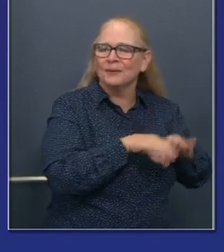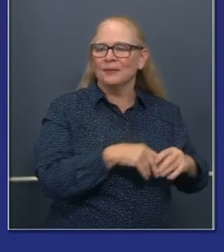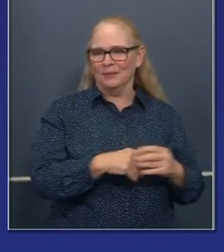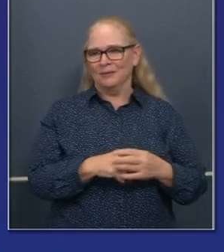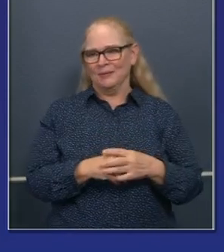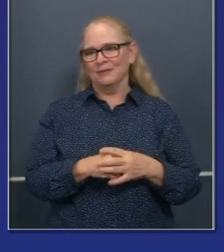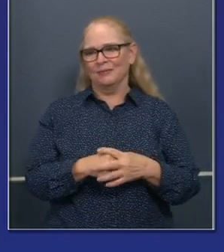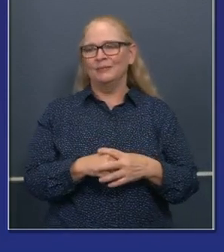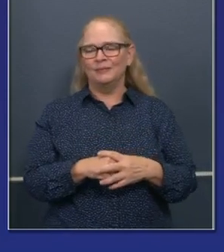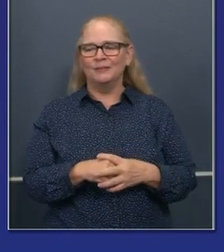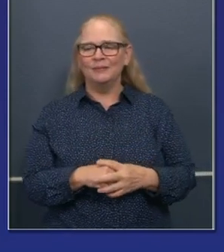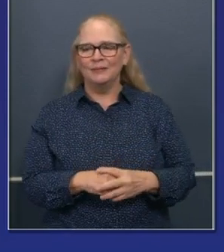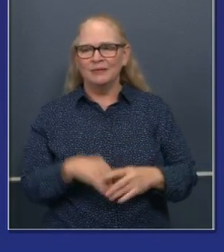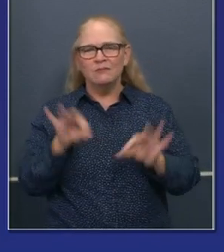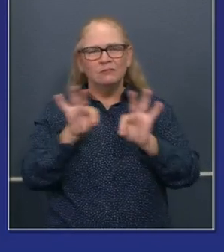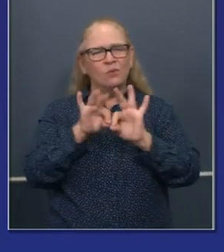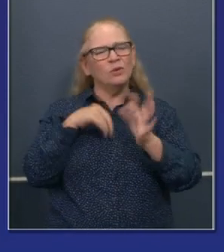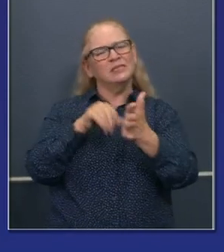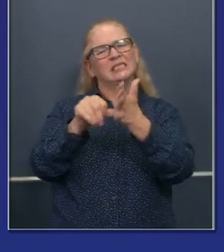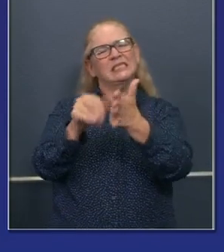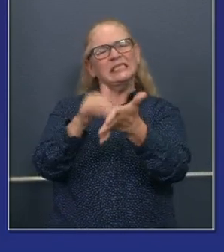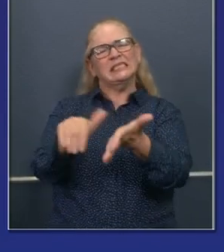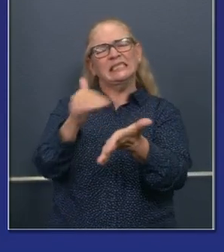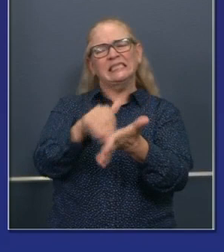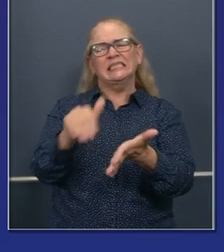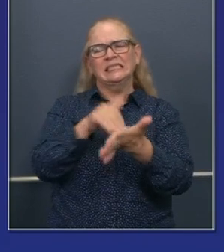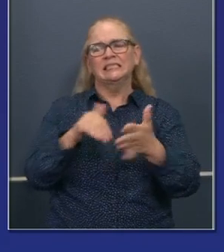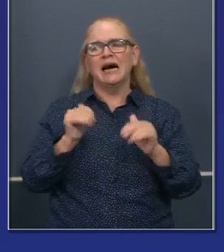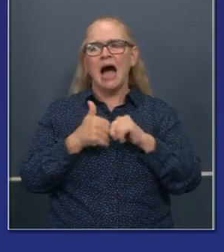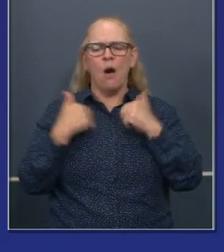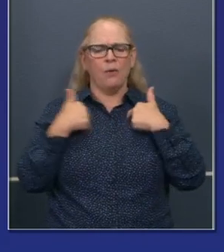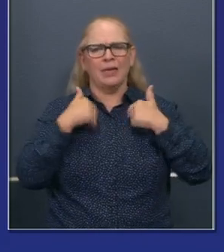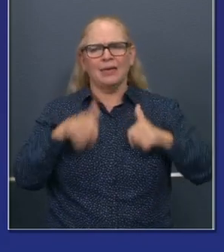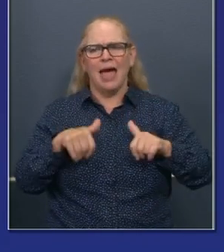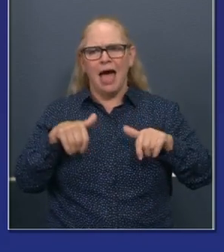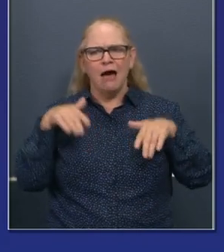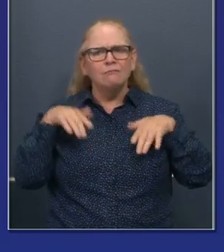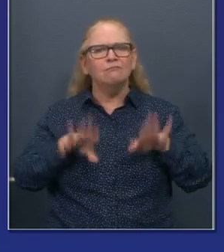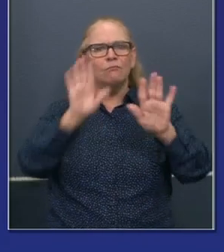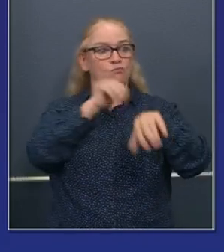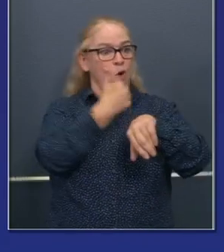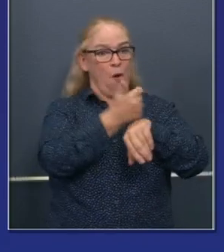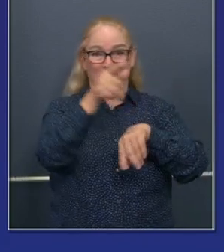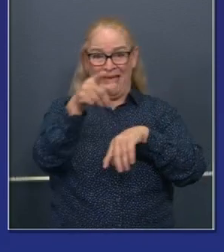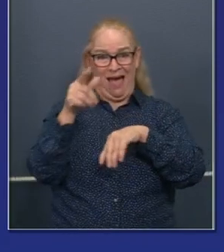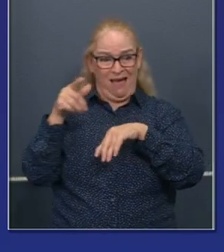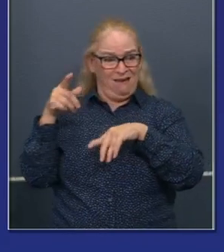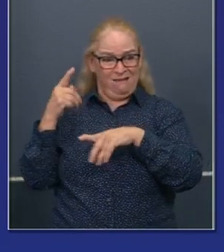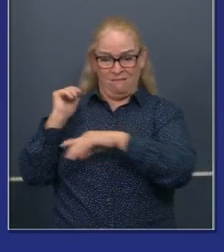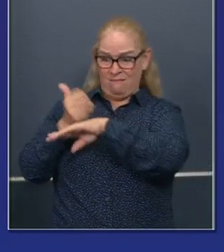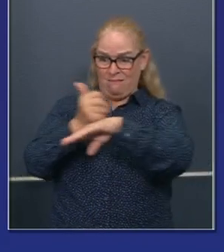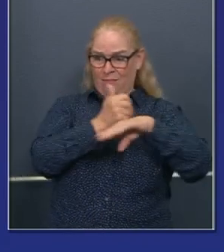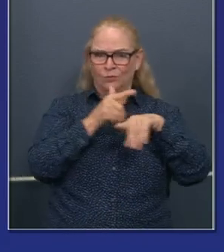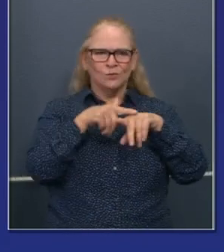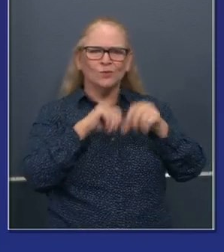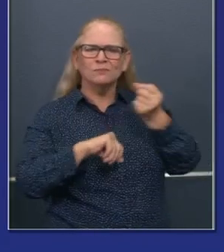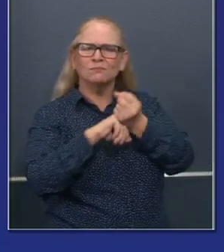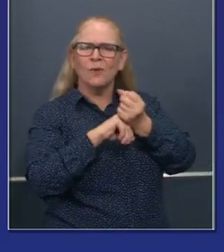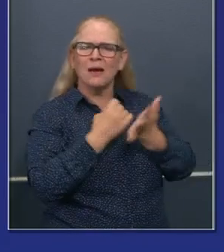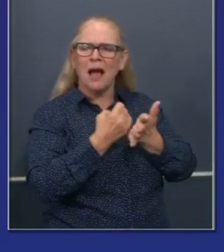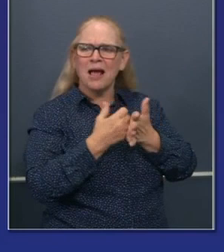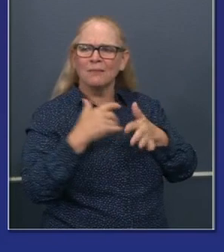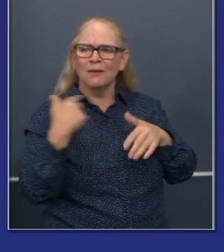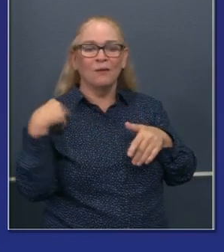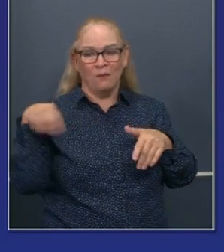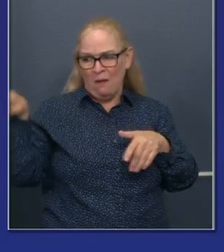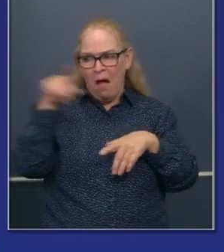deep emphasis for us, but we have a new platform. We have new programs. Uh, we're not just proposing something in this space. We're actually